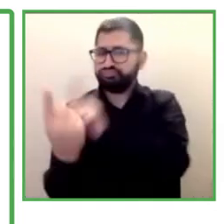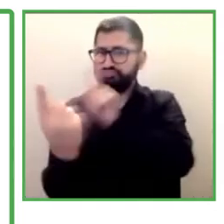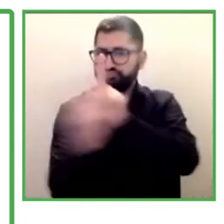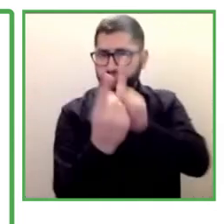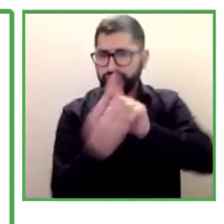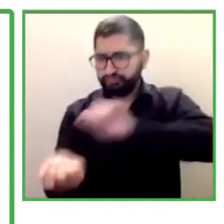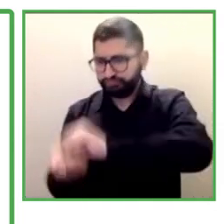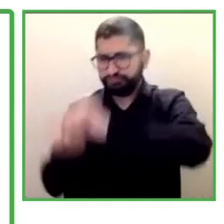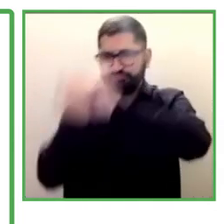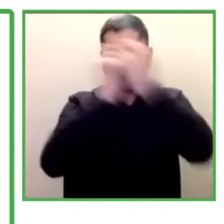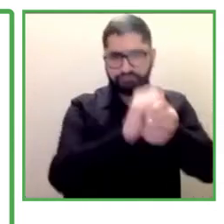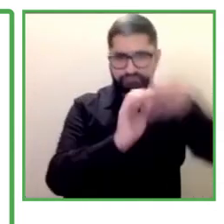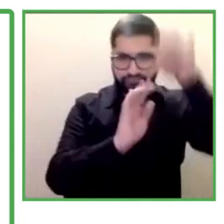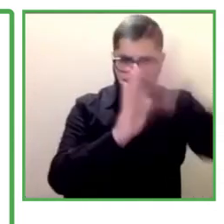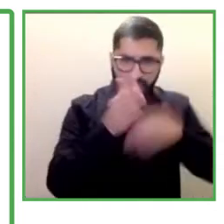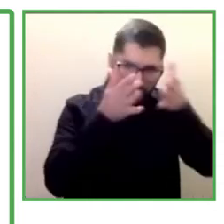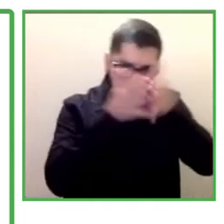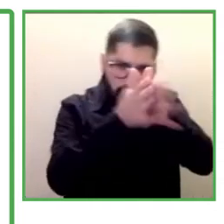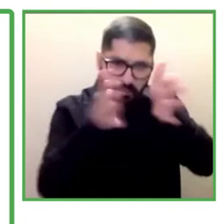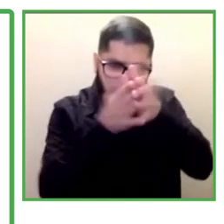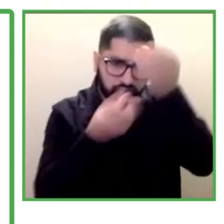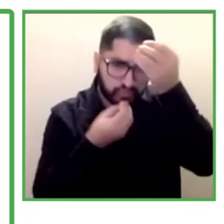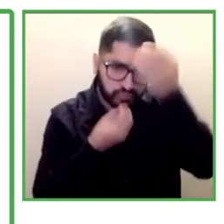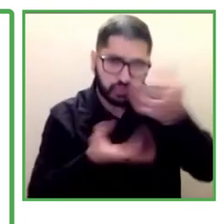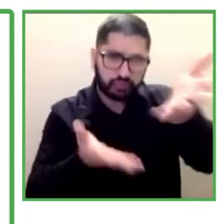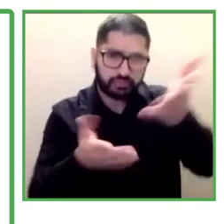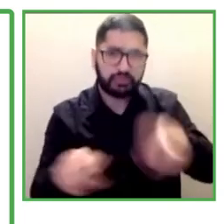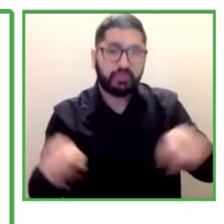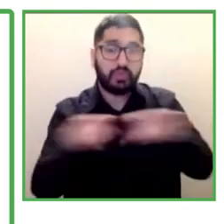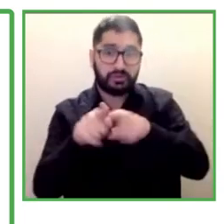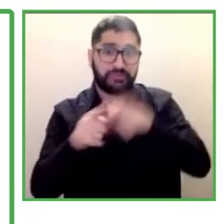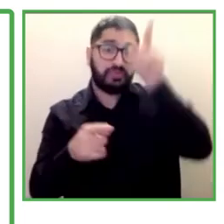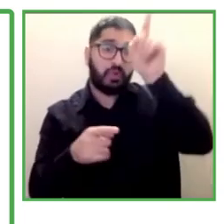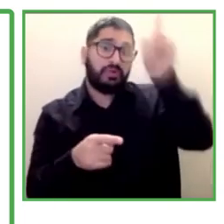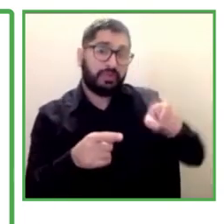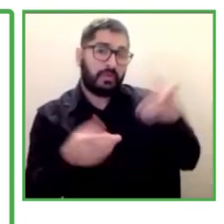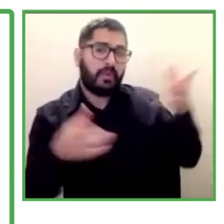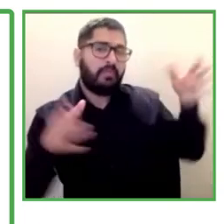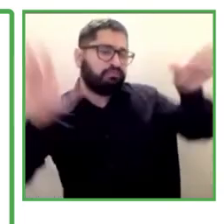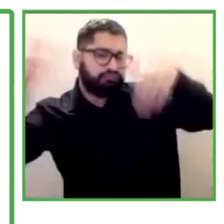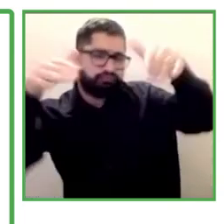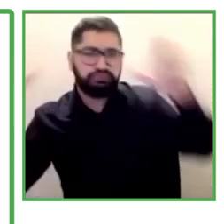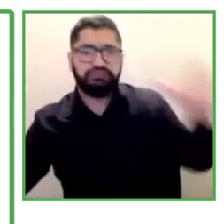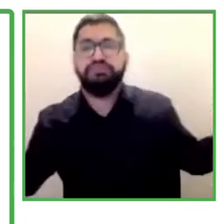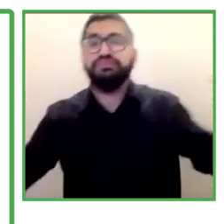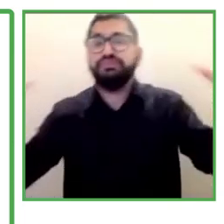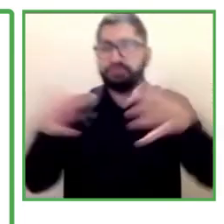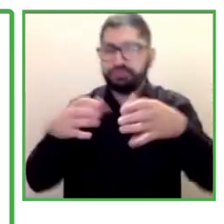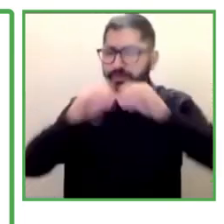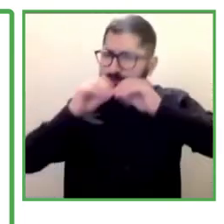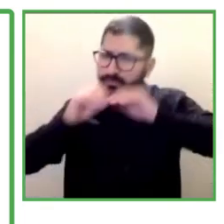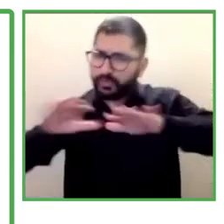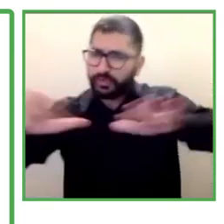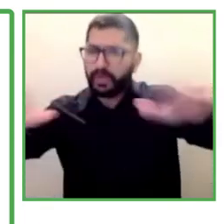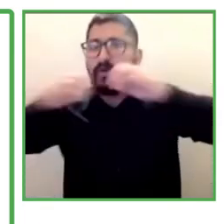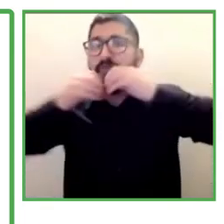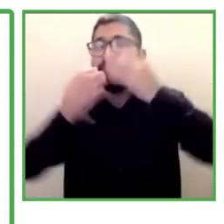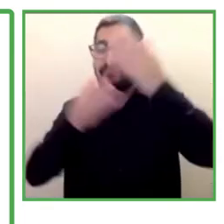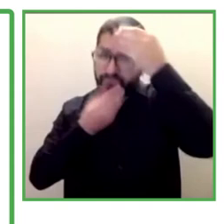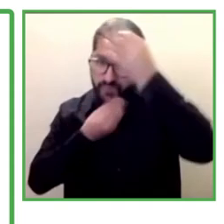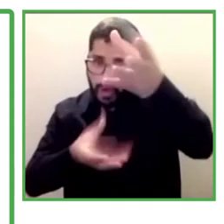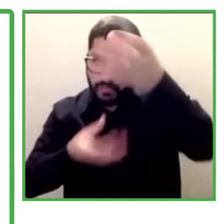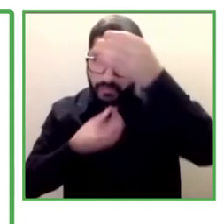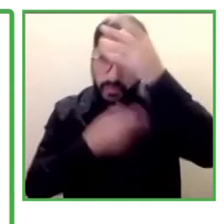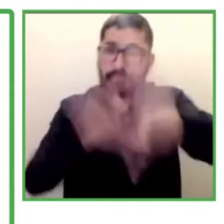Plus, every time that there's an open call, we spread information regarding the